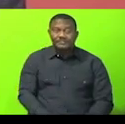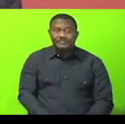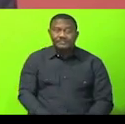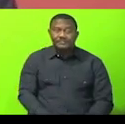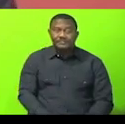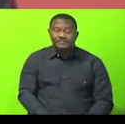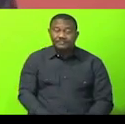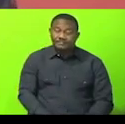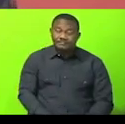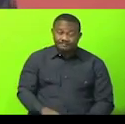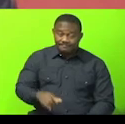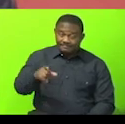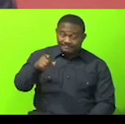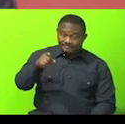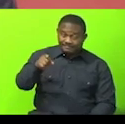Yes, honorable member.